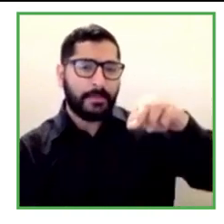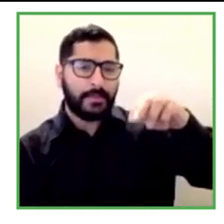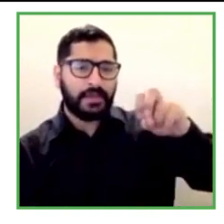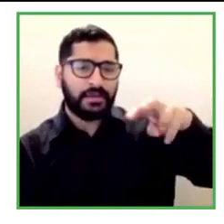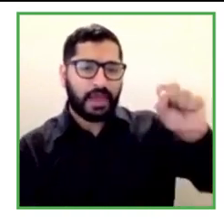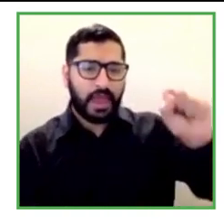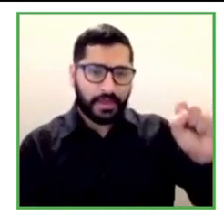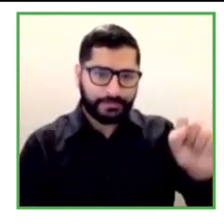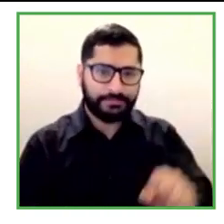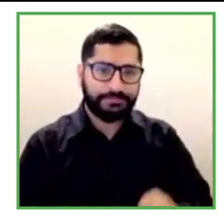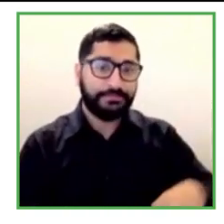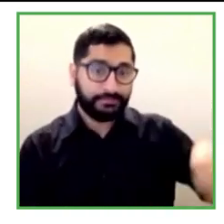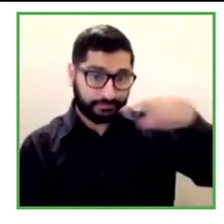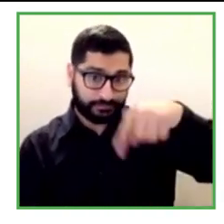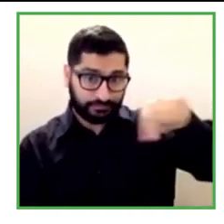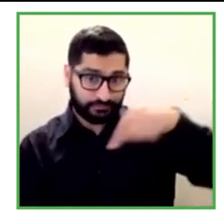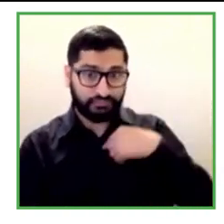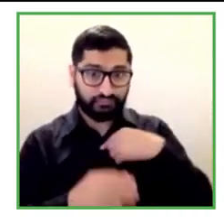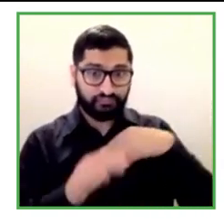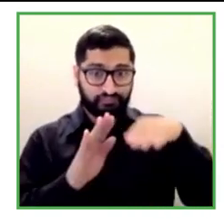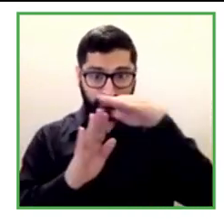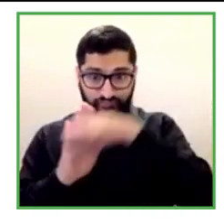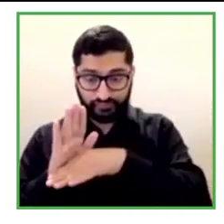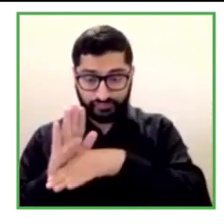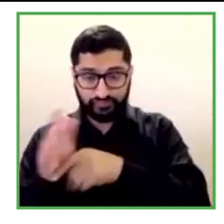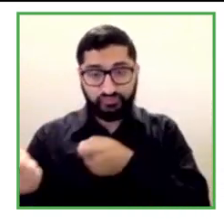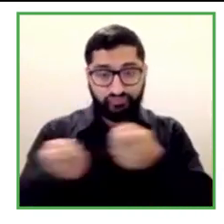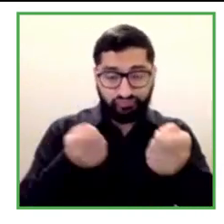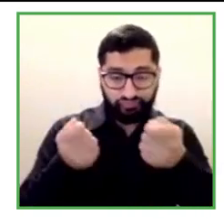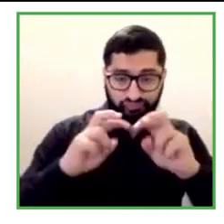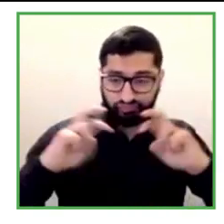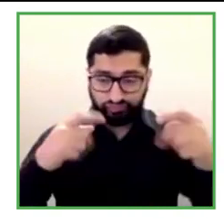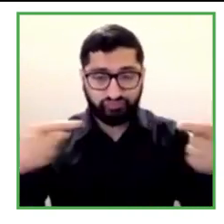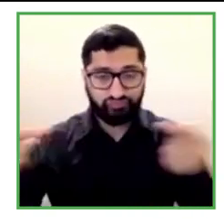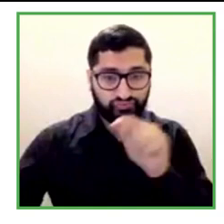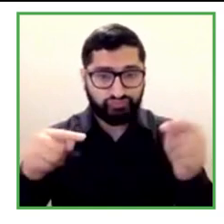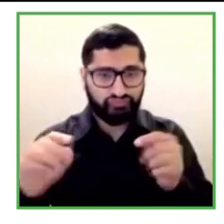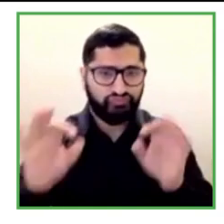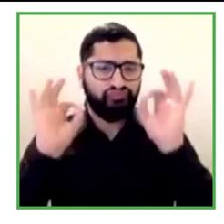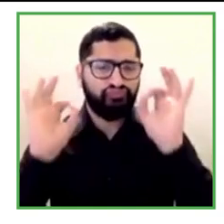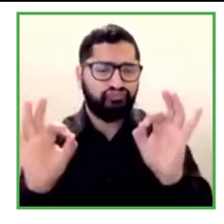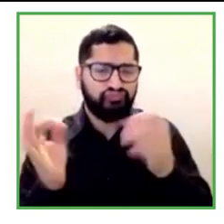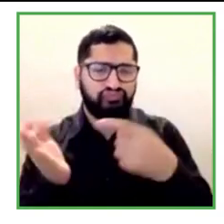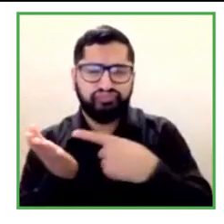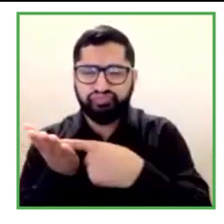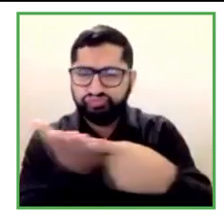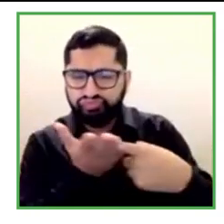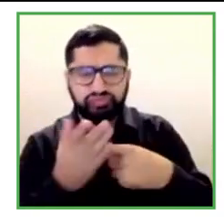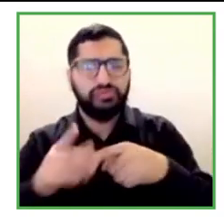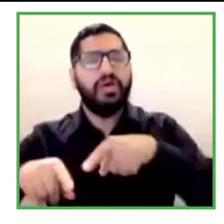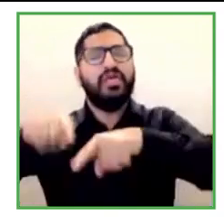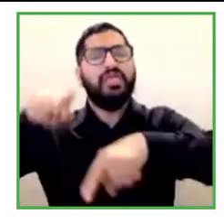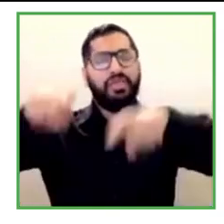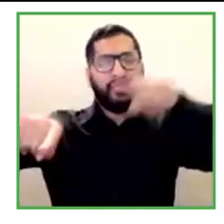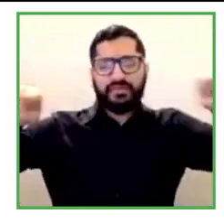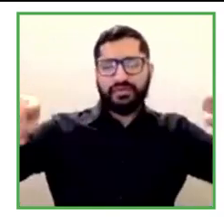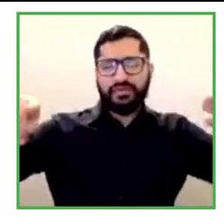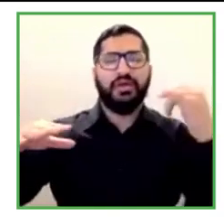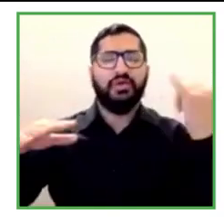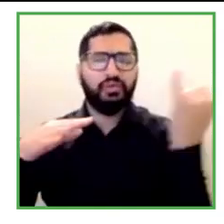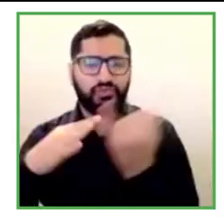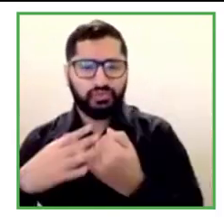and inclusion, and I'm sure whoever has listened to us has gained a lot. Thank you for